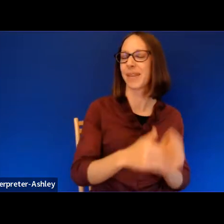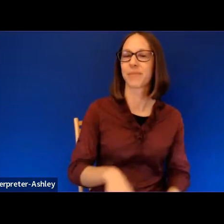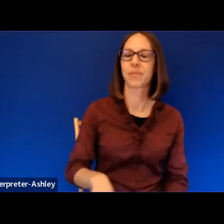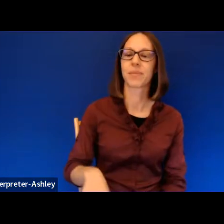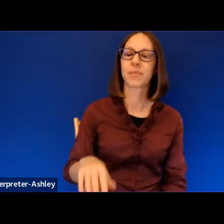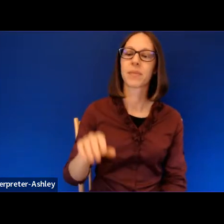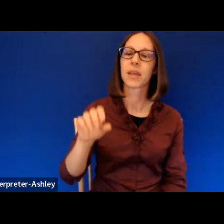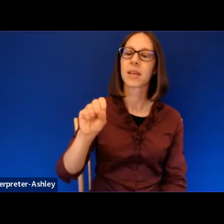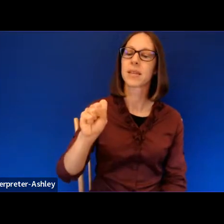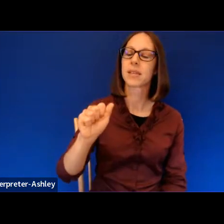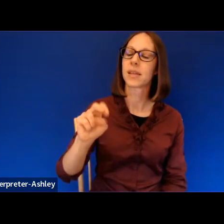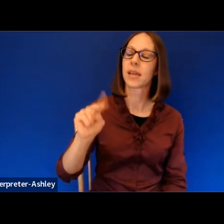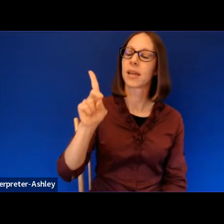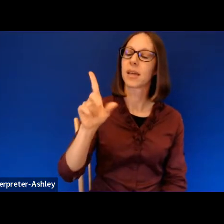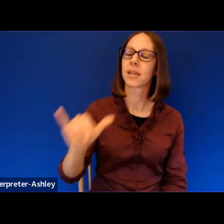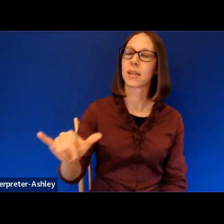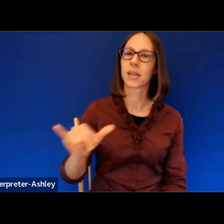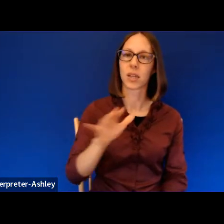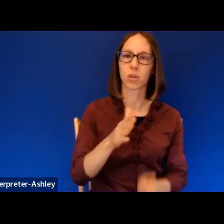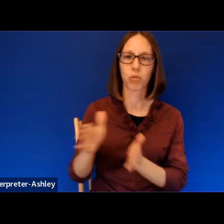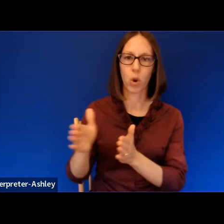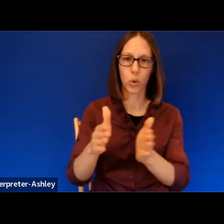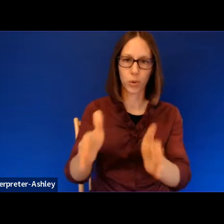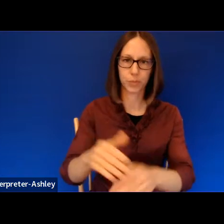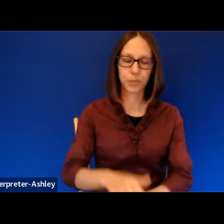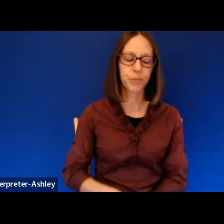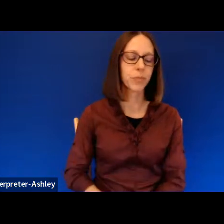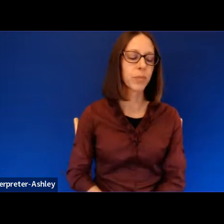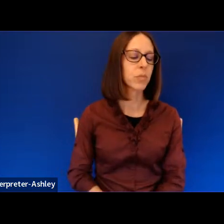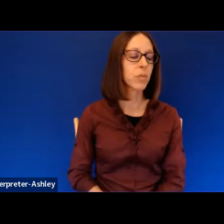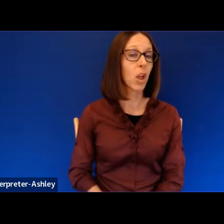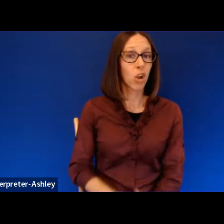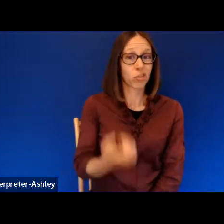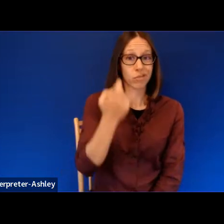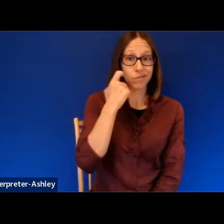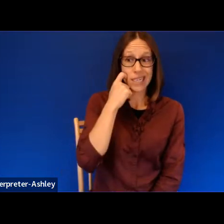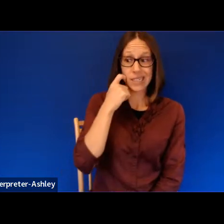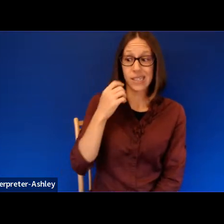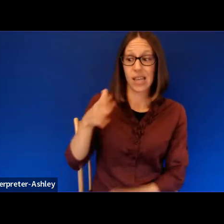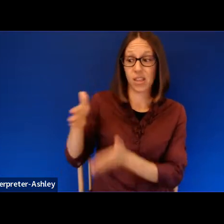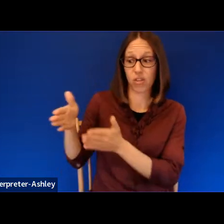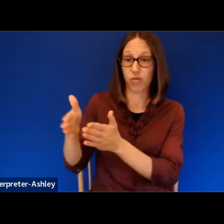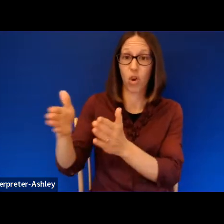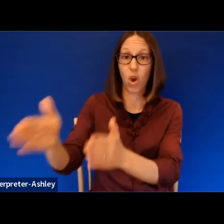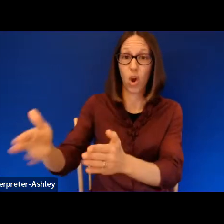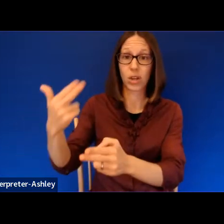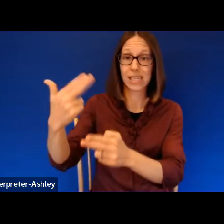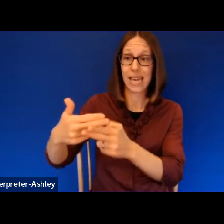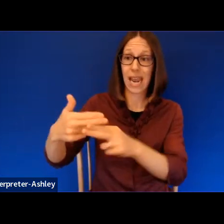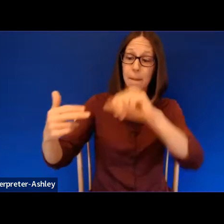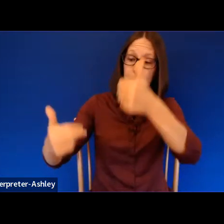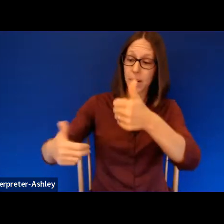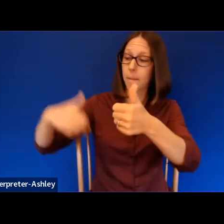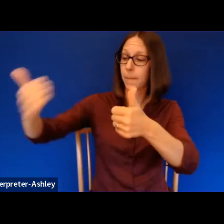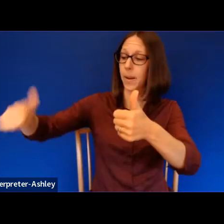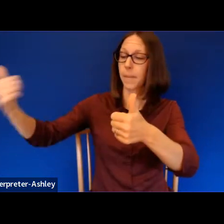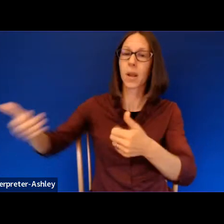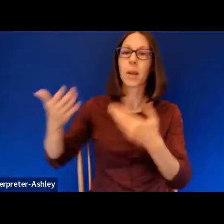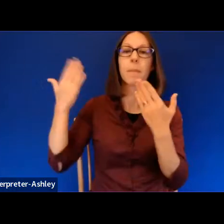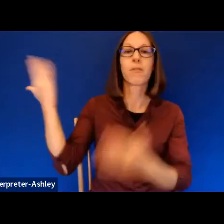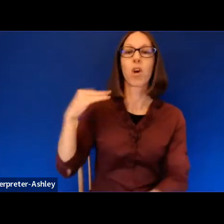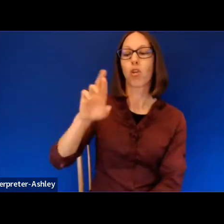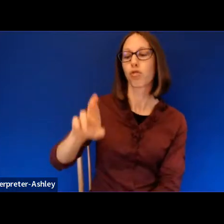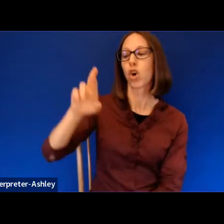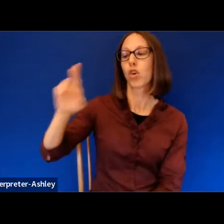Road. The roads here only lately got names. Before we lived on rural route blank. The